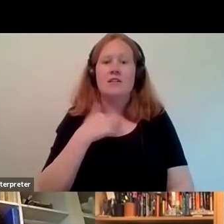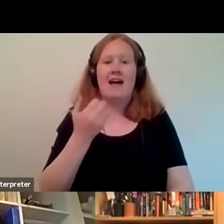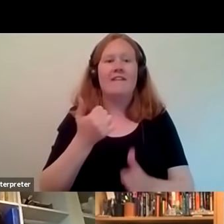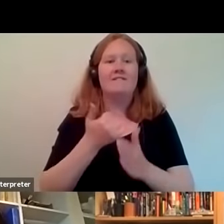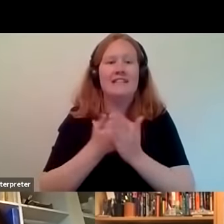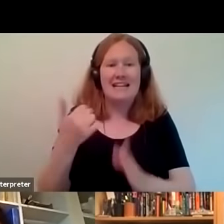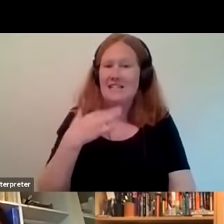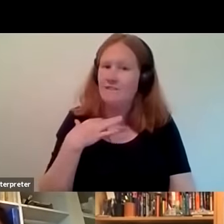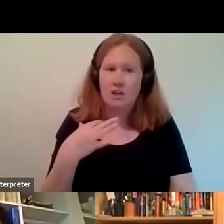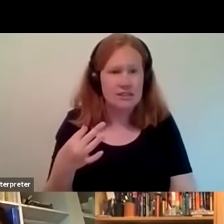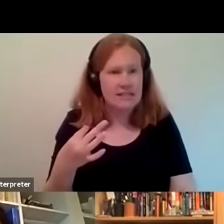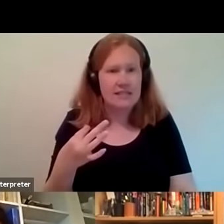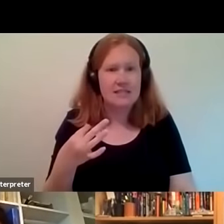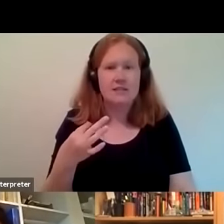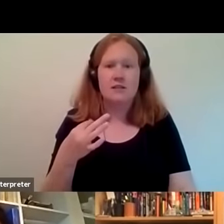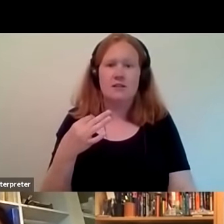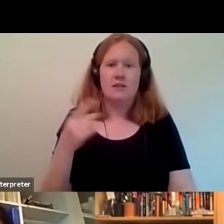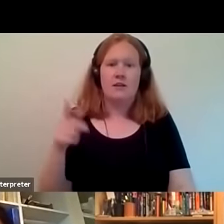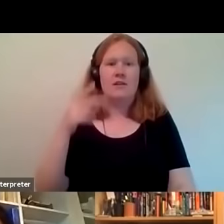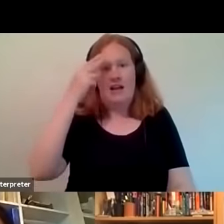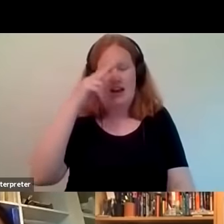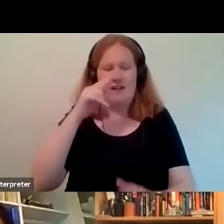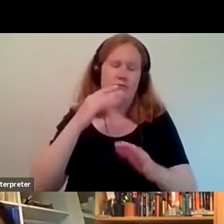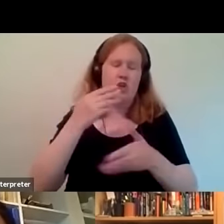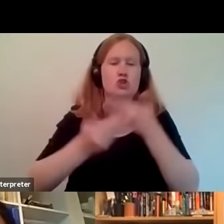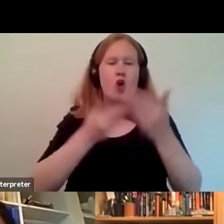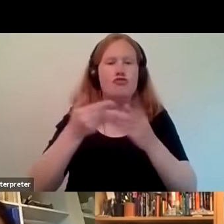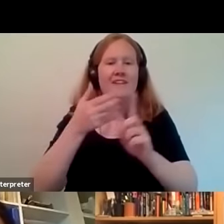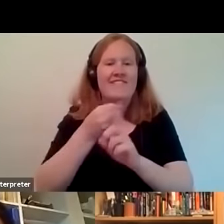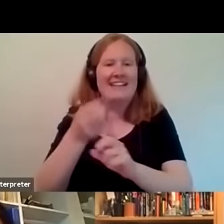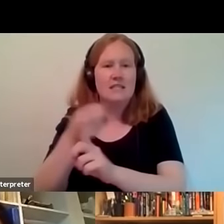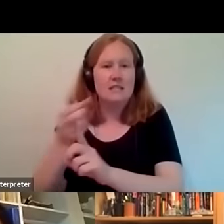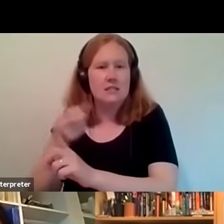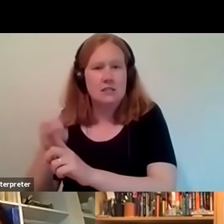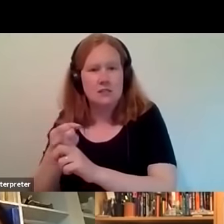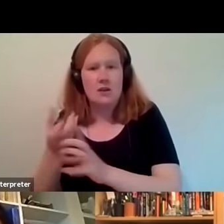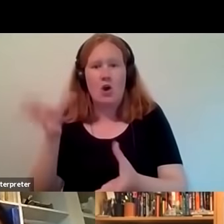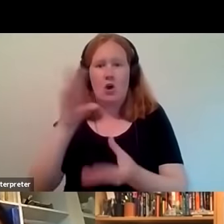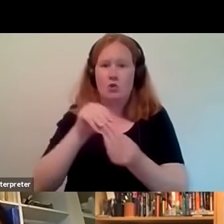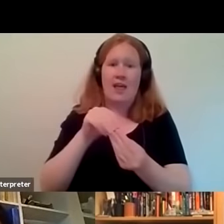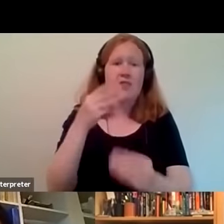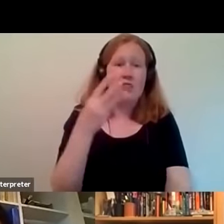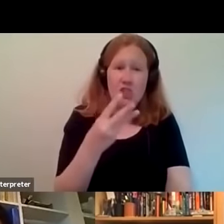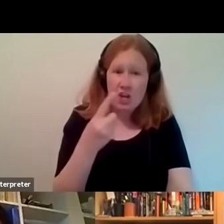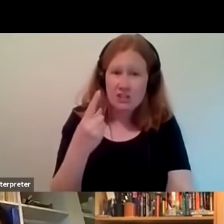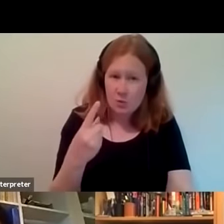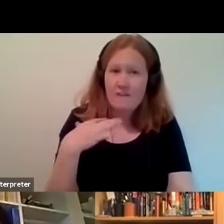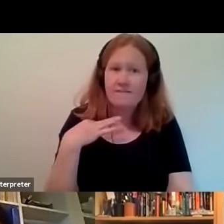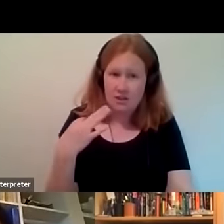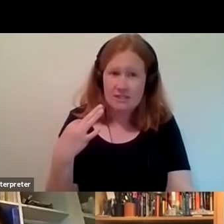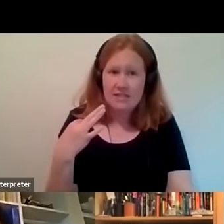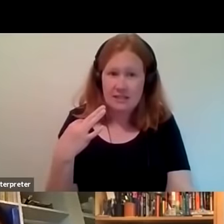volunteers who we call um story finders we have in total um 31 volunteers